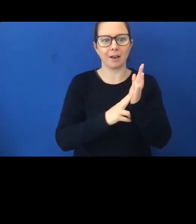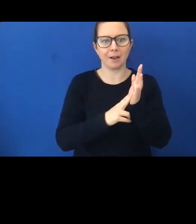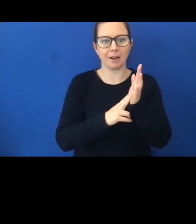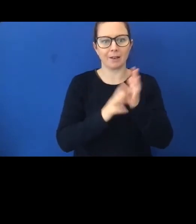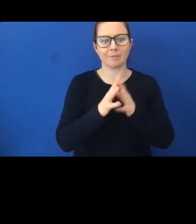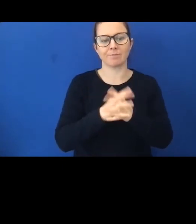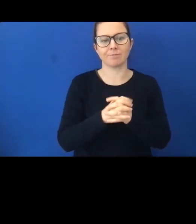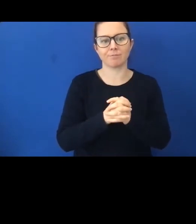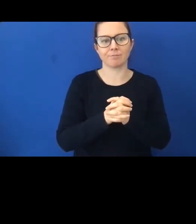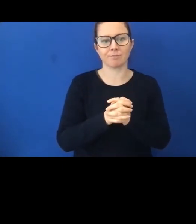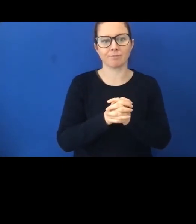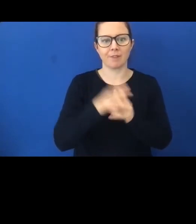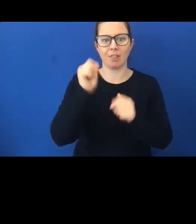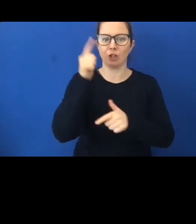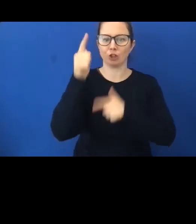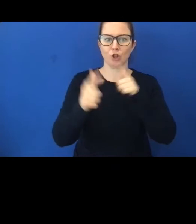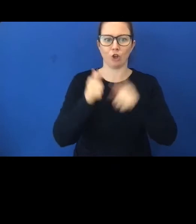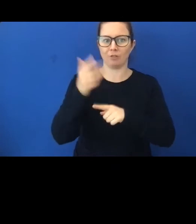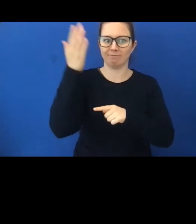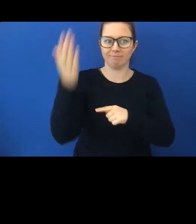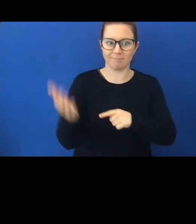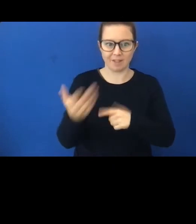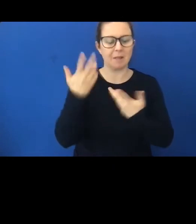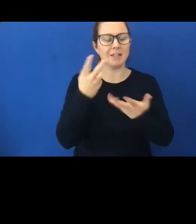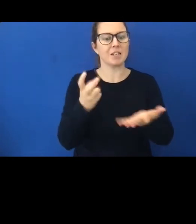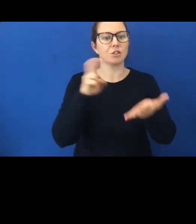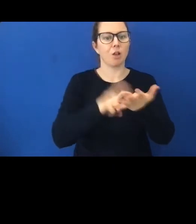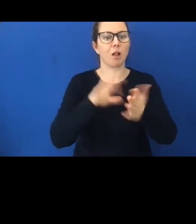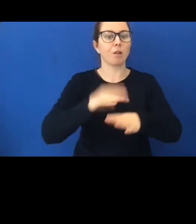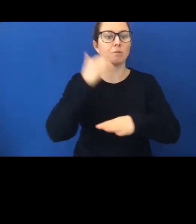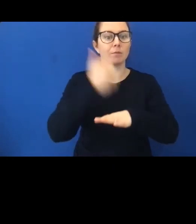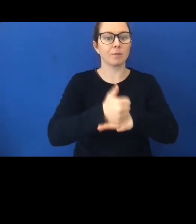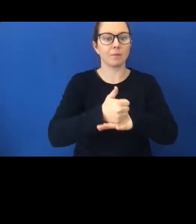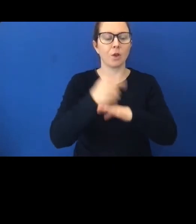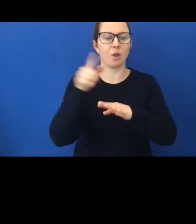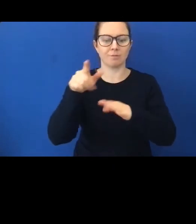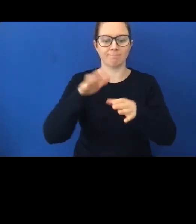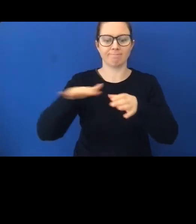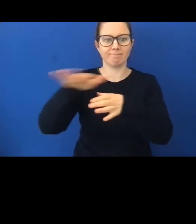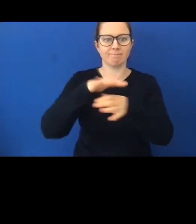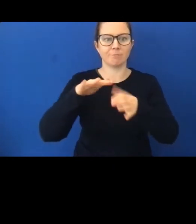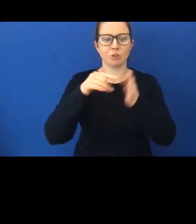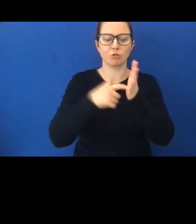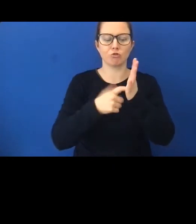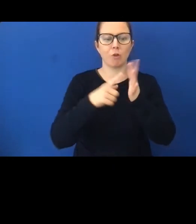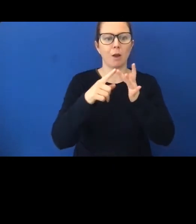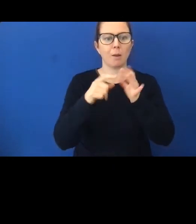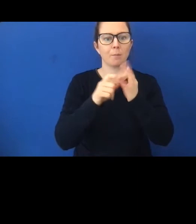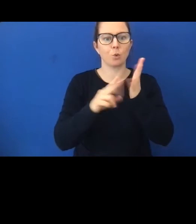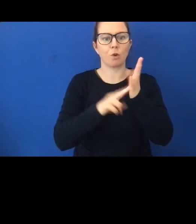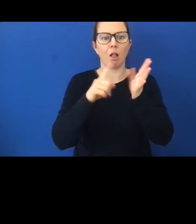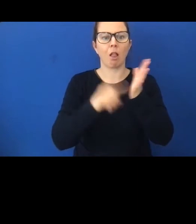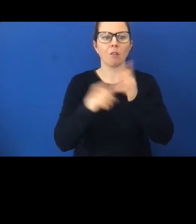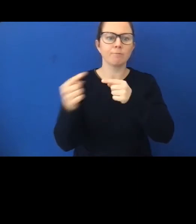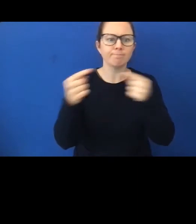Waitangi. And it's signing the establishment, of course, of the Waitangi Tribunal to address grievances and